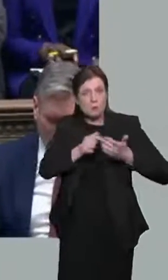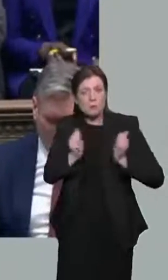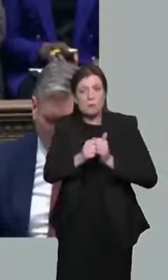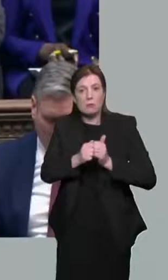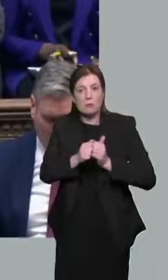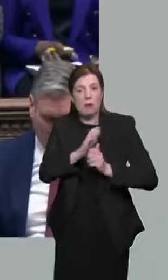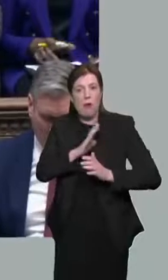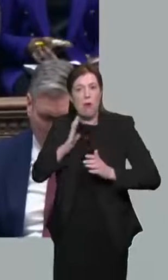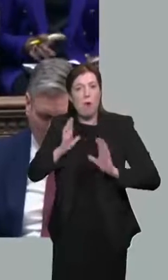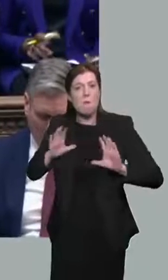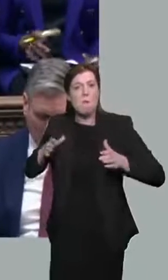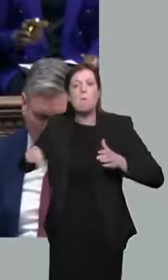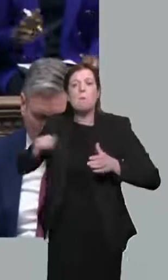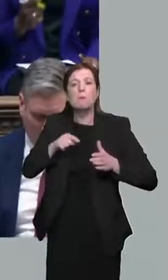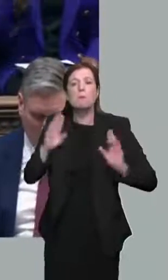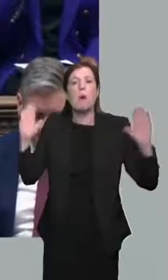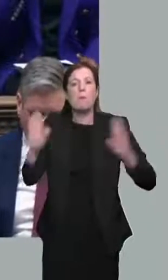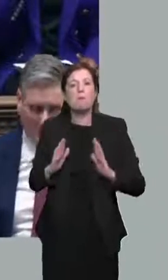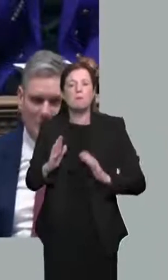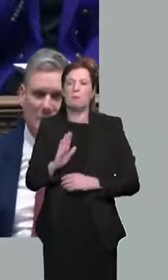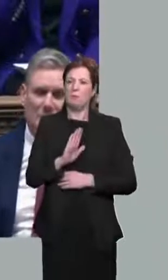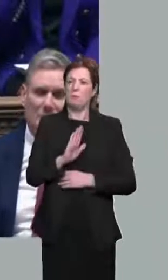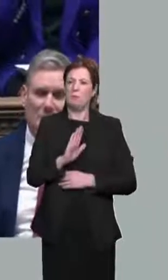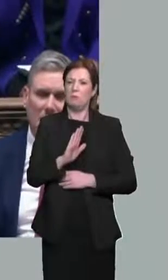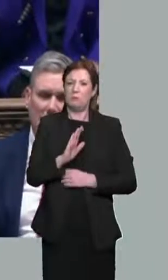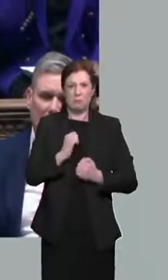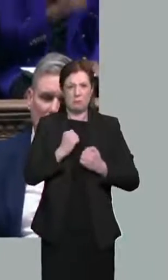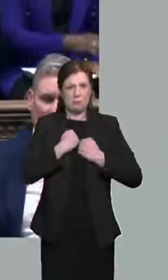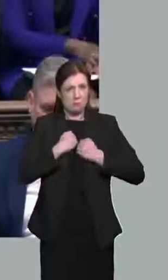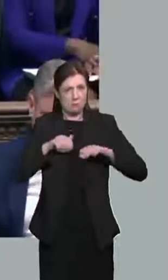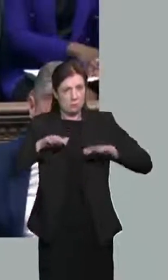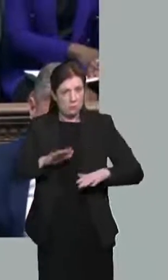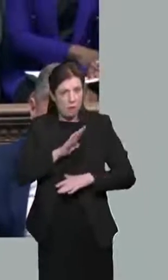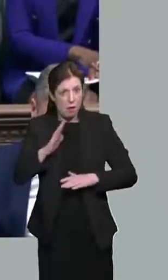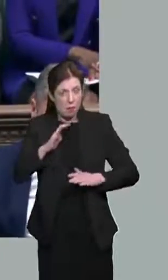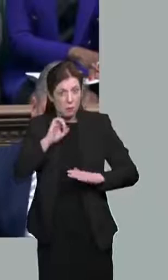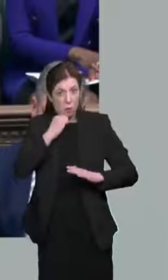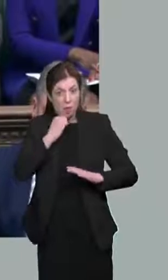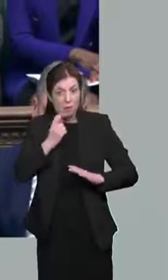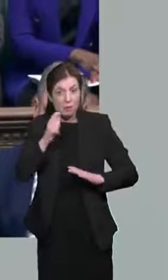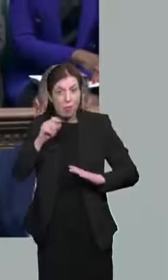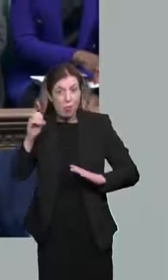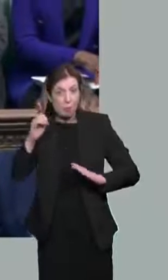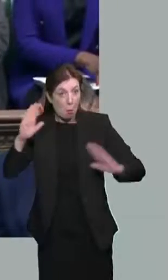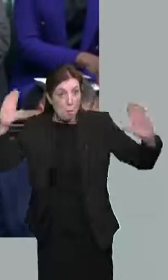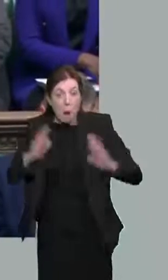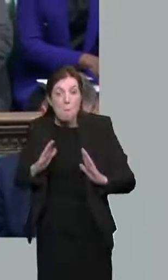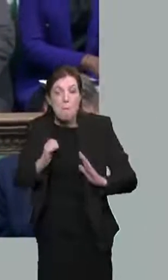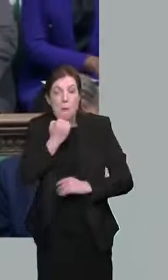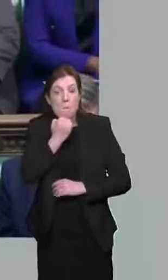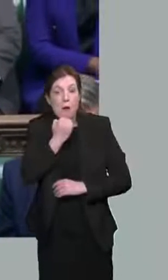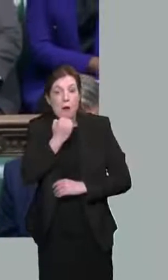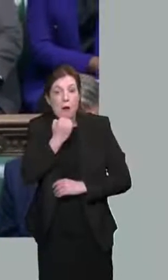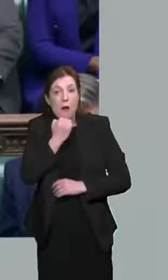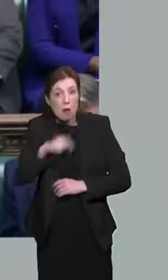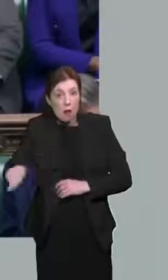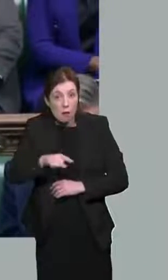if the government's target army size is still being reduced by 10,000 troops? And let me say